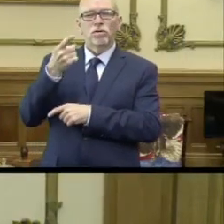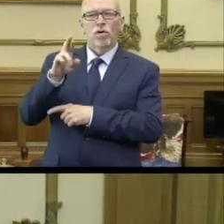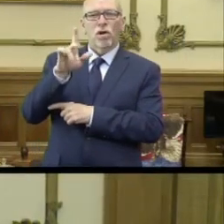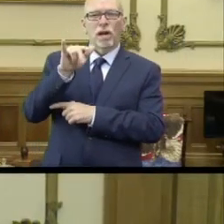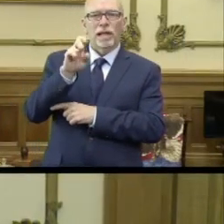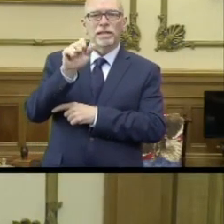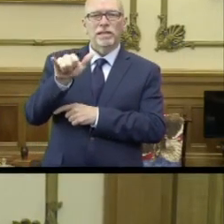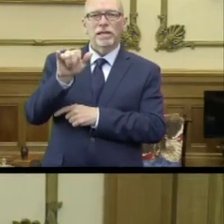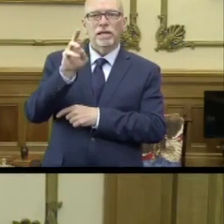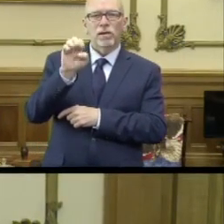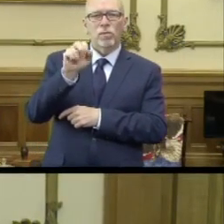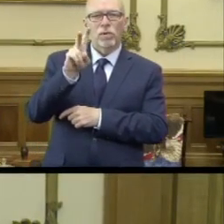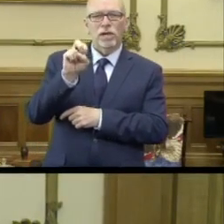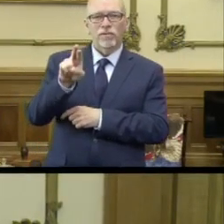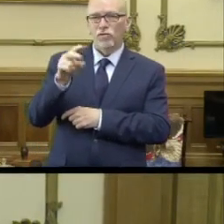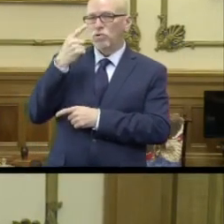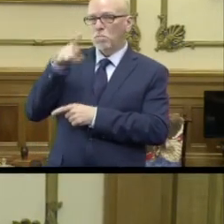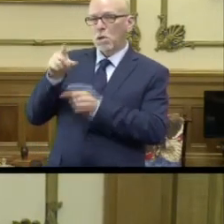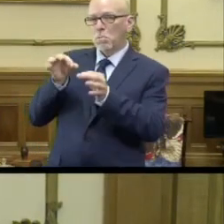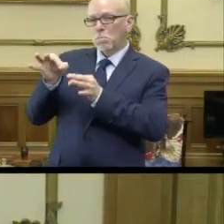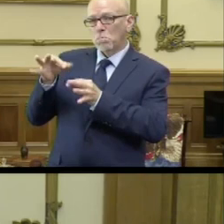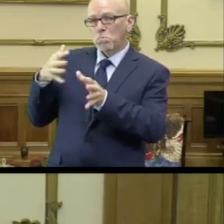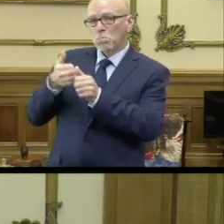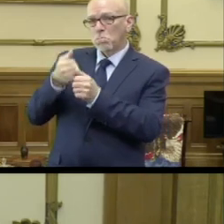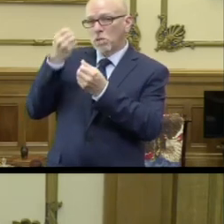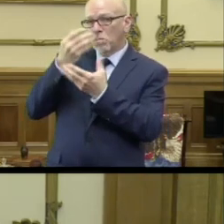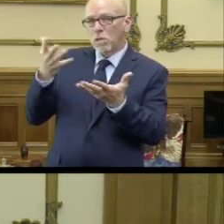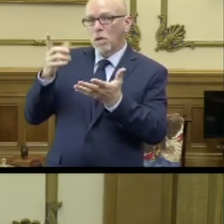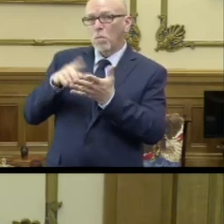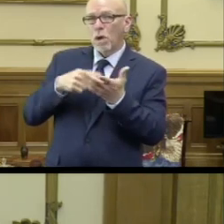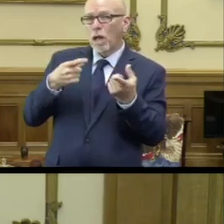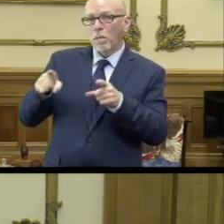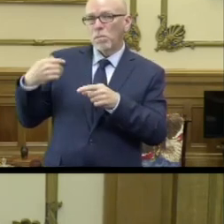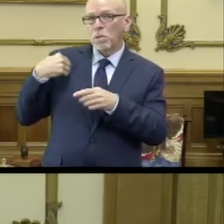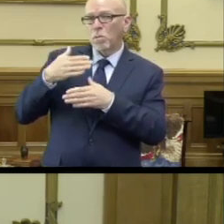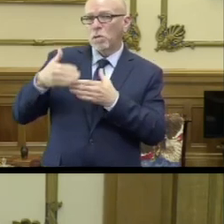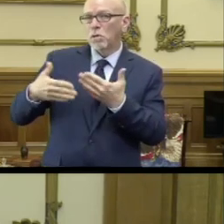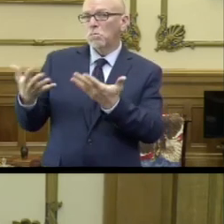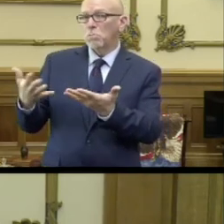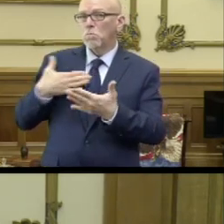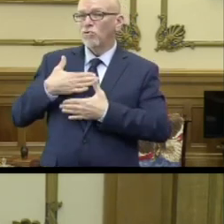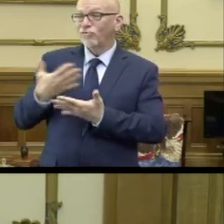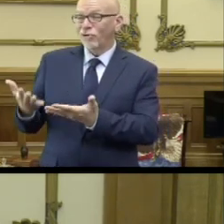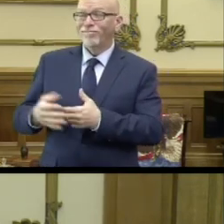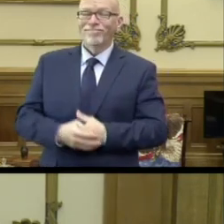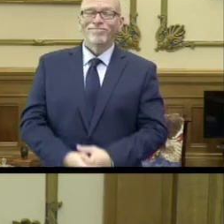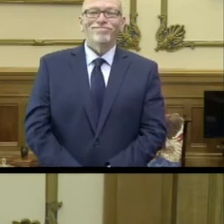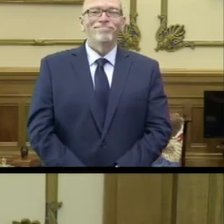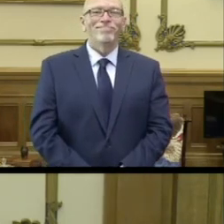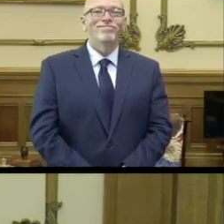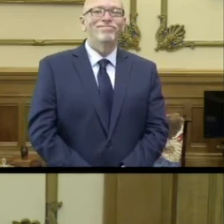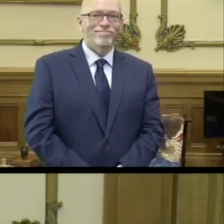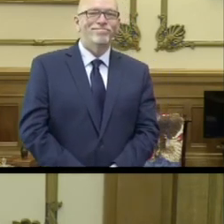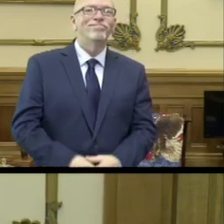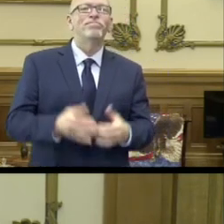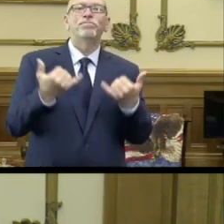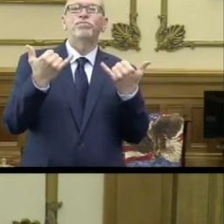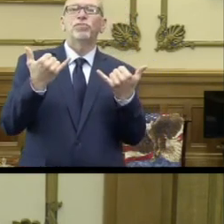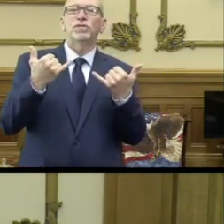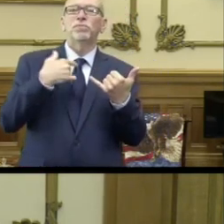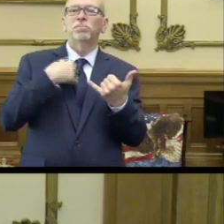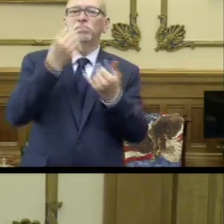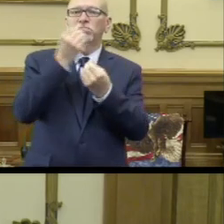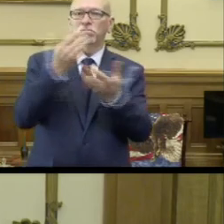and if you could give us the numbers on the ground and what's occurred over the weekend, we'd appreciate it. So today we